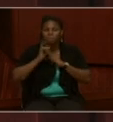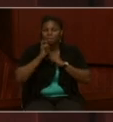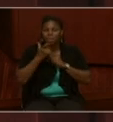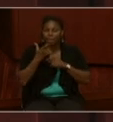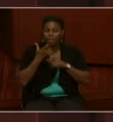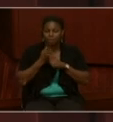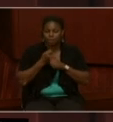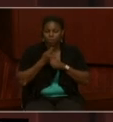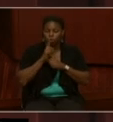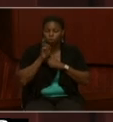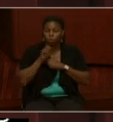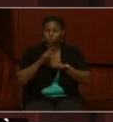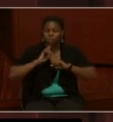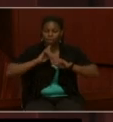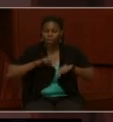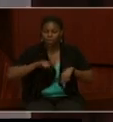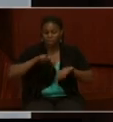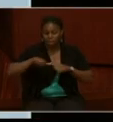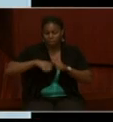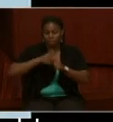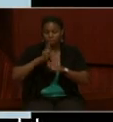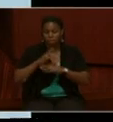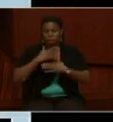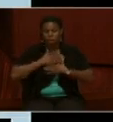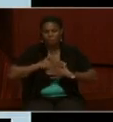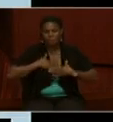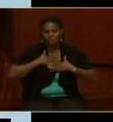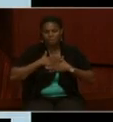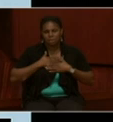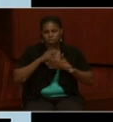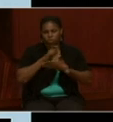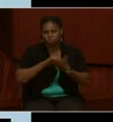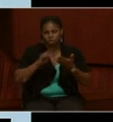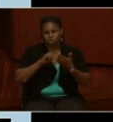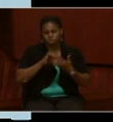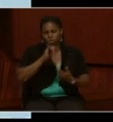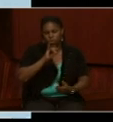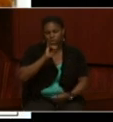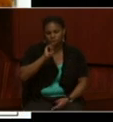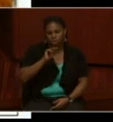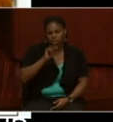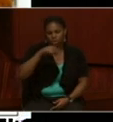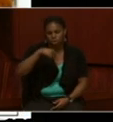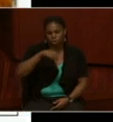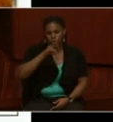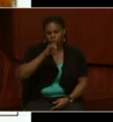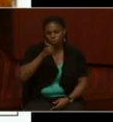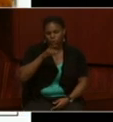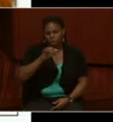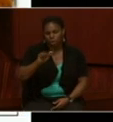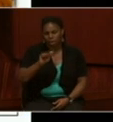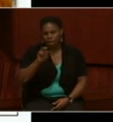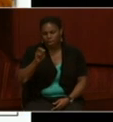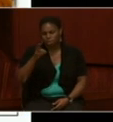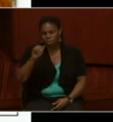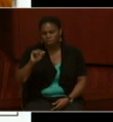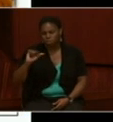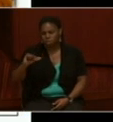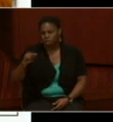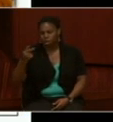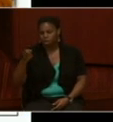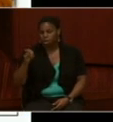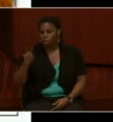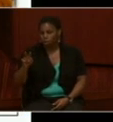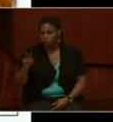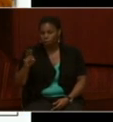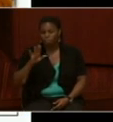your question answered or need follow-up, please feel free to write to inquire at NARA.gov. And